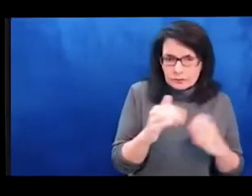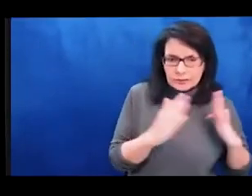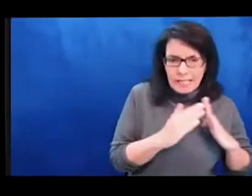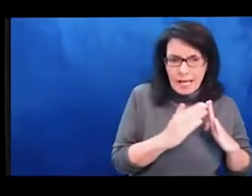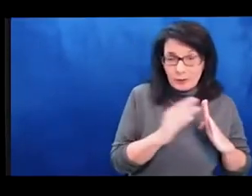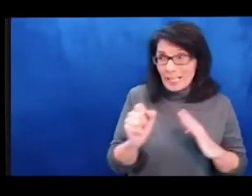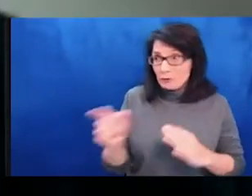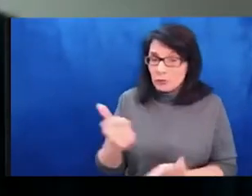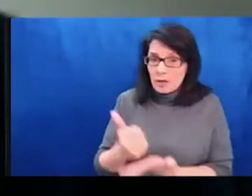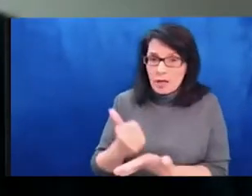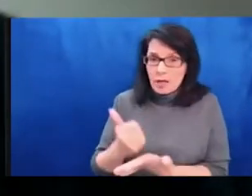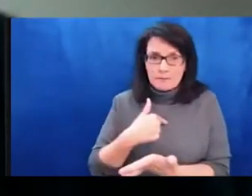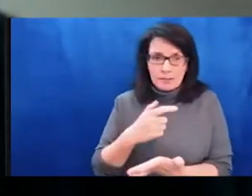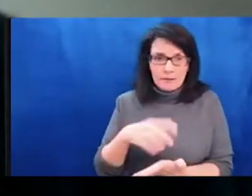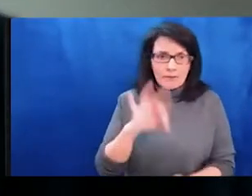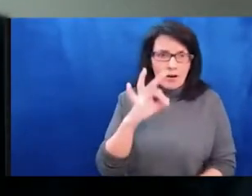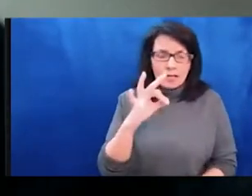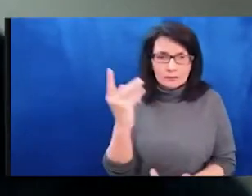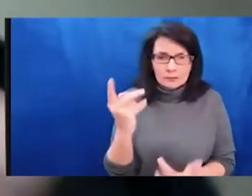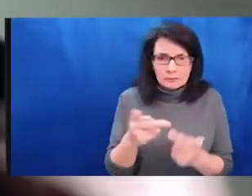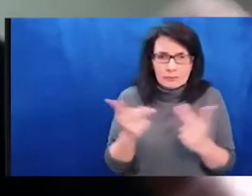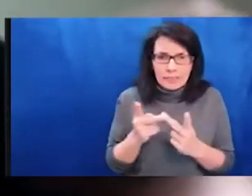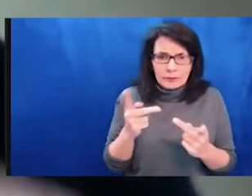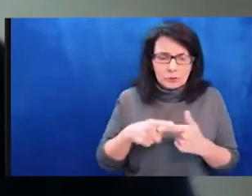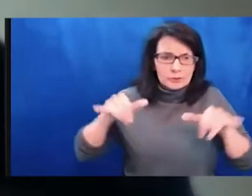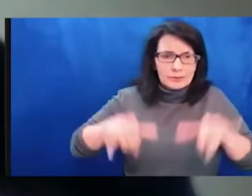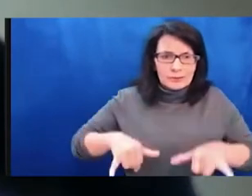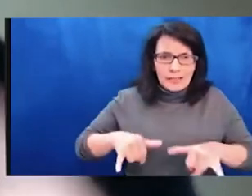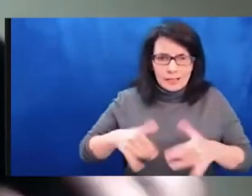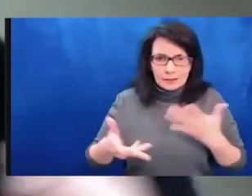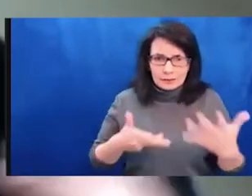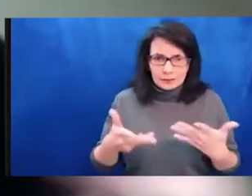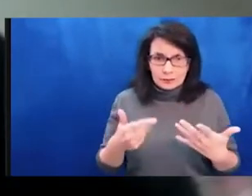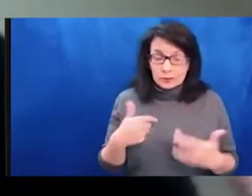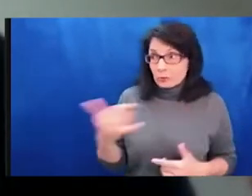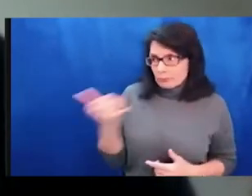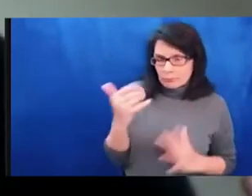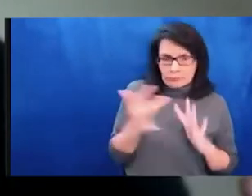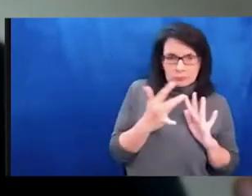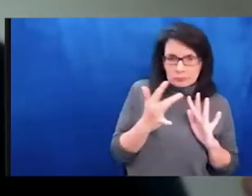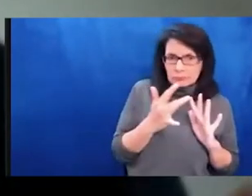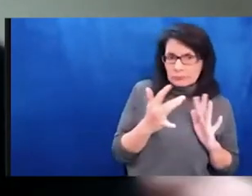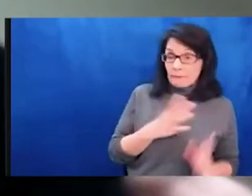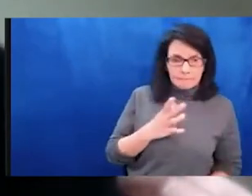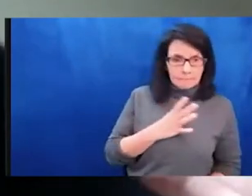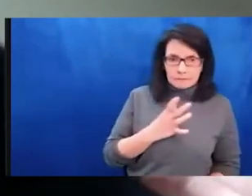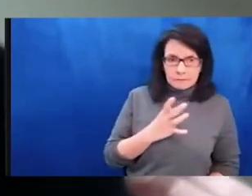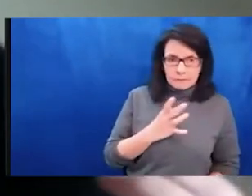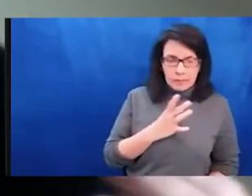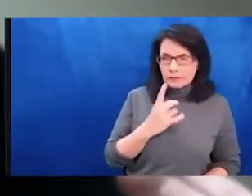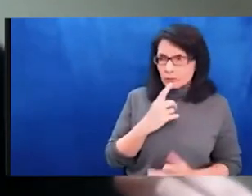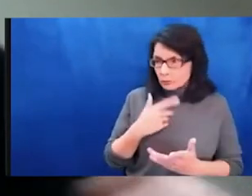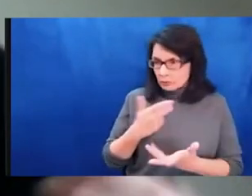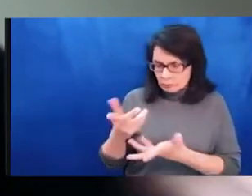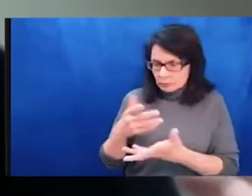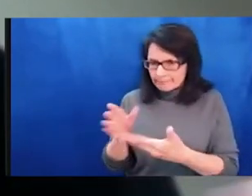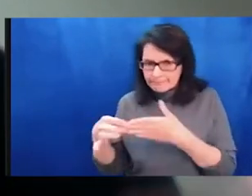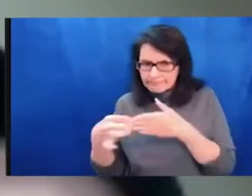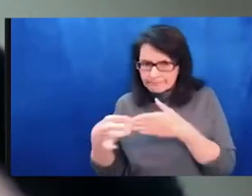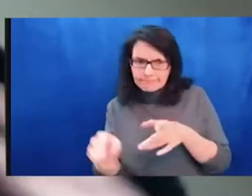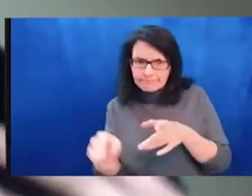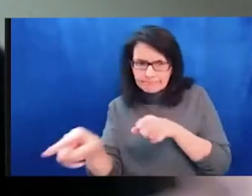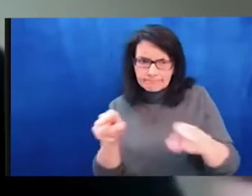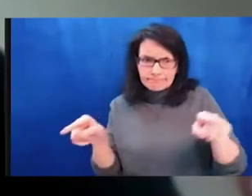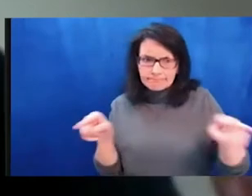things like people that are either close friends of mine or friends from 10 years ago calling me on the phone all of a sudden